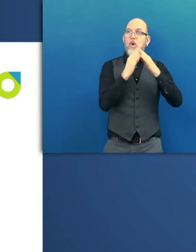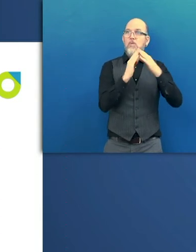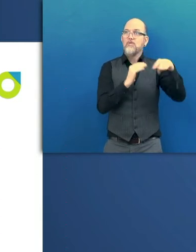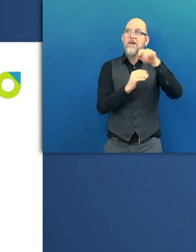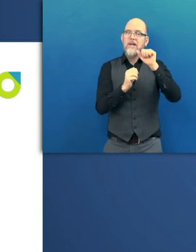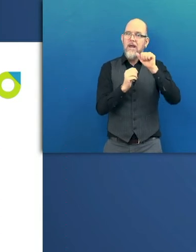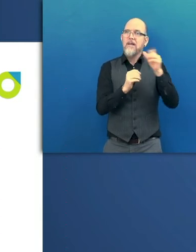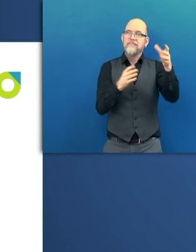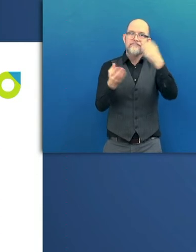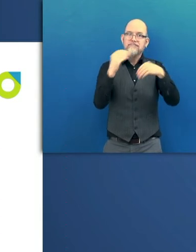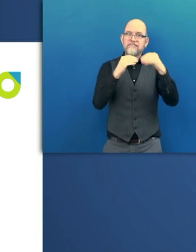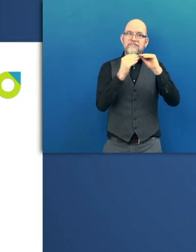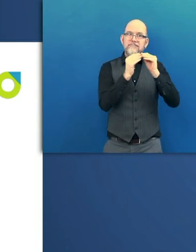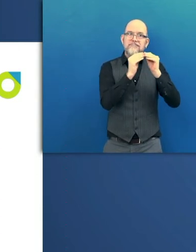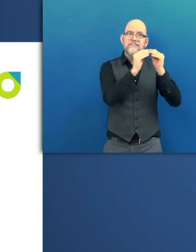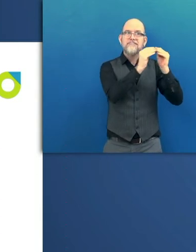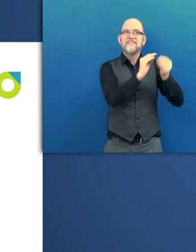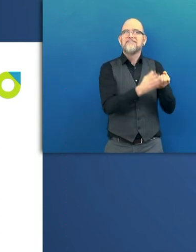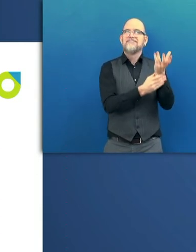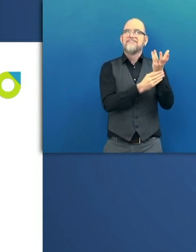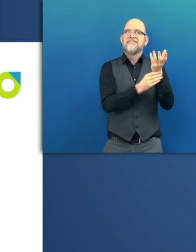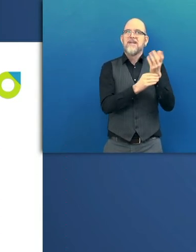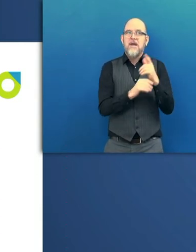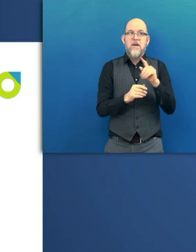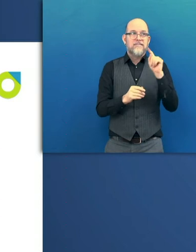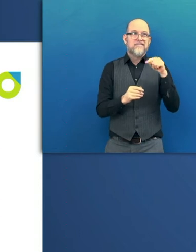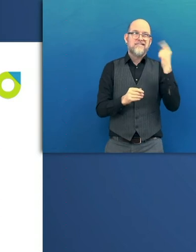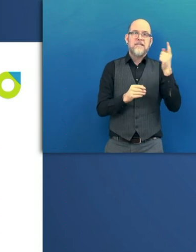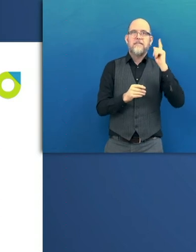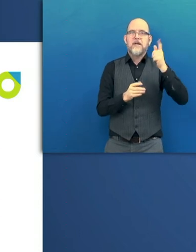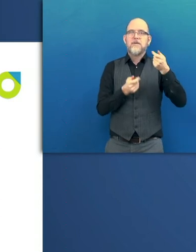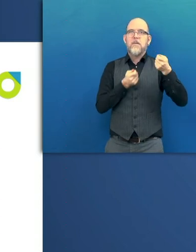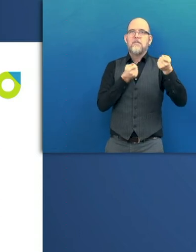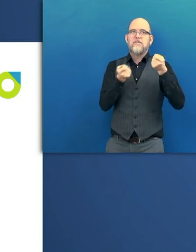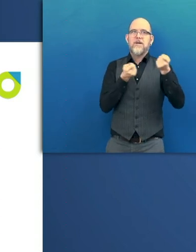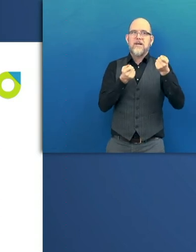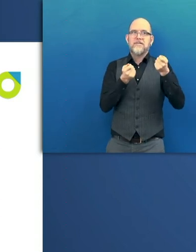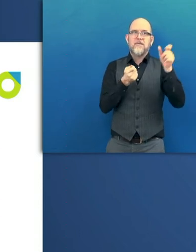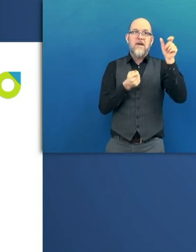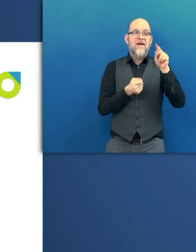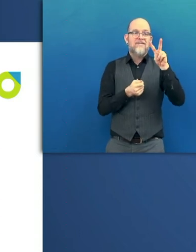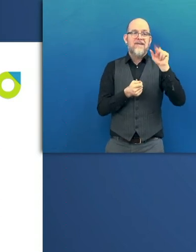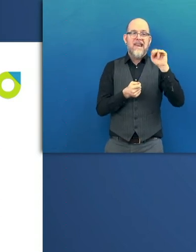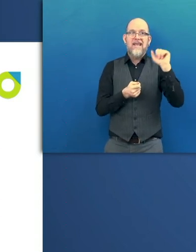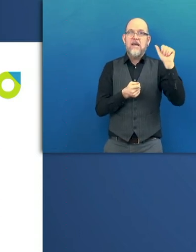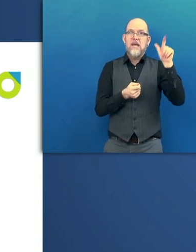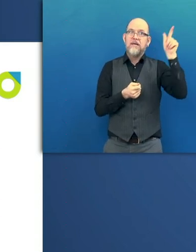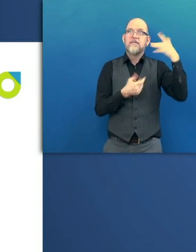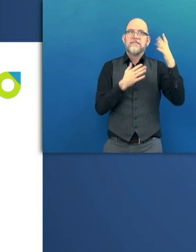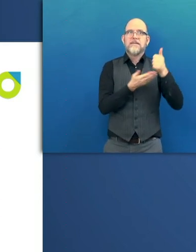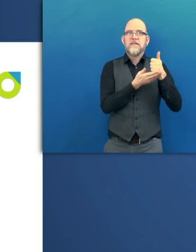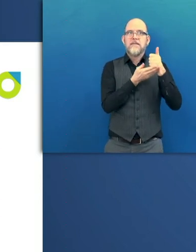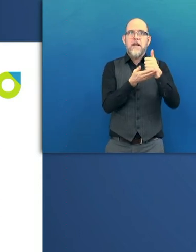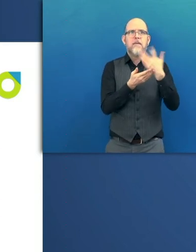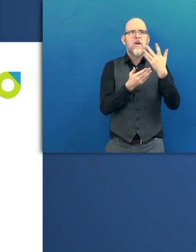For an online community, moderation is highly important. And Vanilla provides us with out-of-the-box functionality to